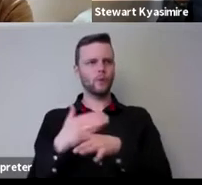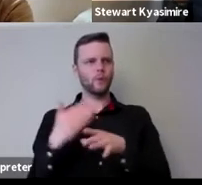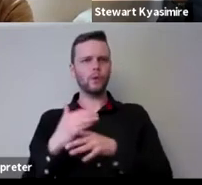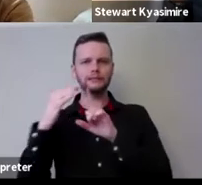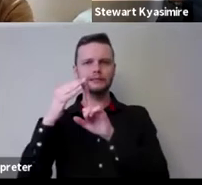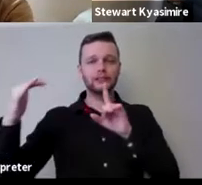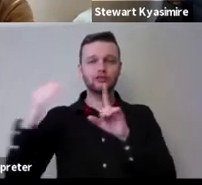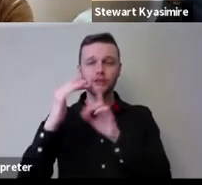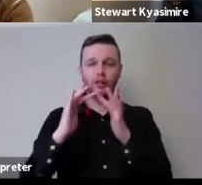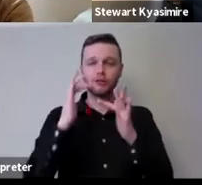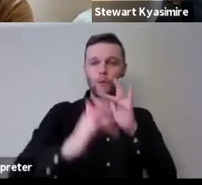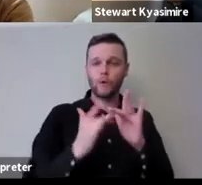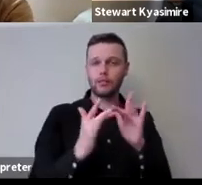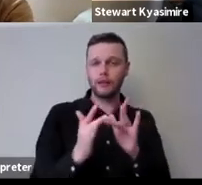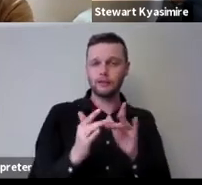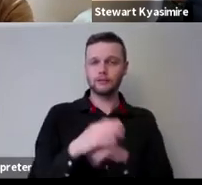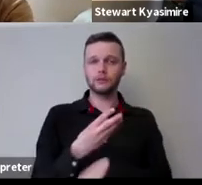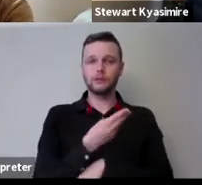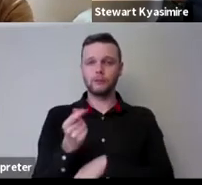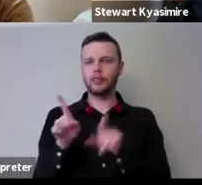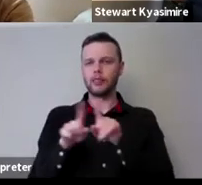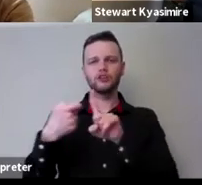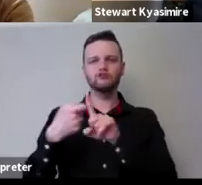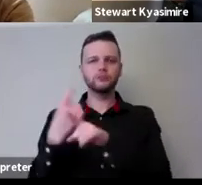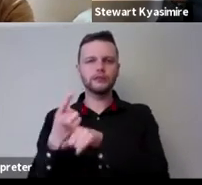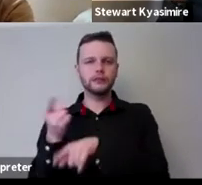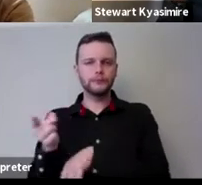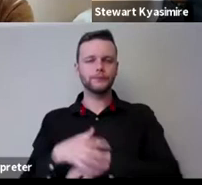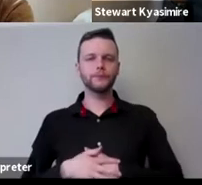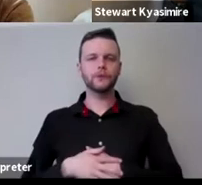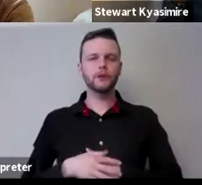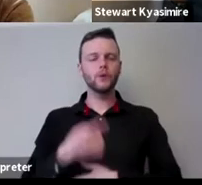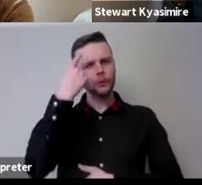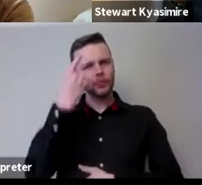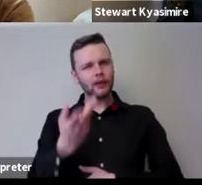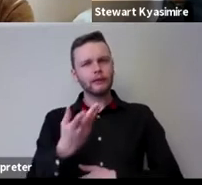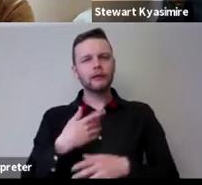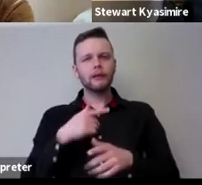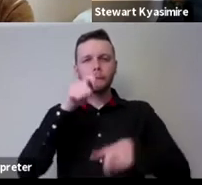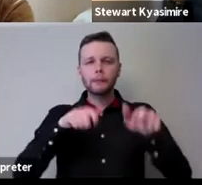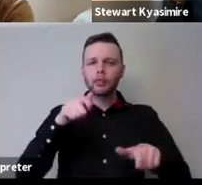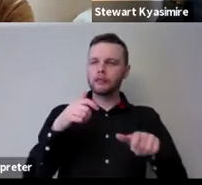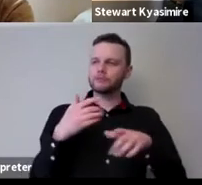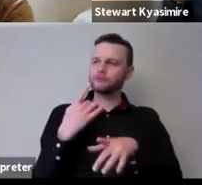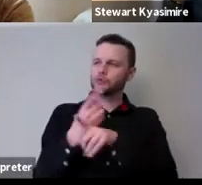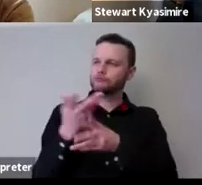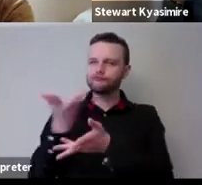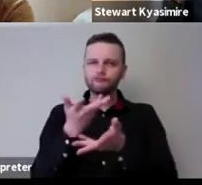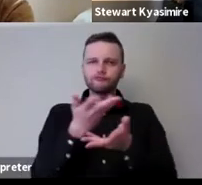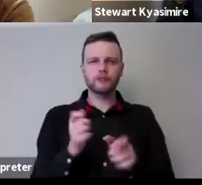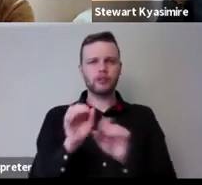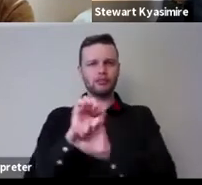of the things that Corrine was talking about there uh how do you think um the people that you're talking to are reacting